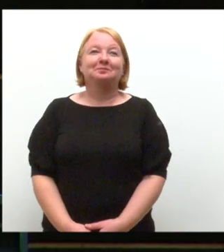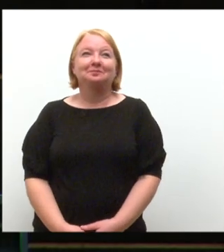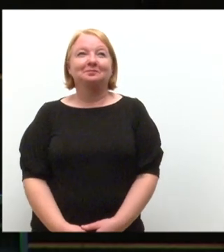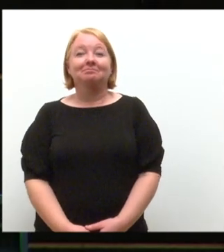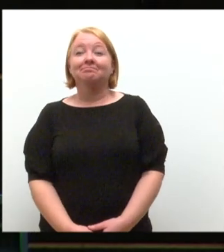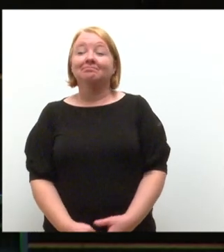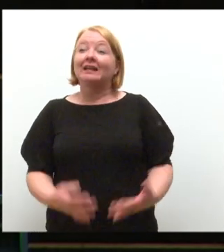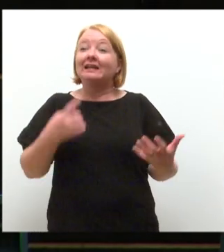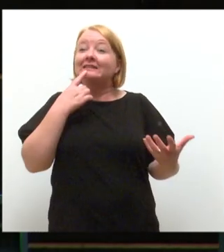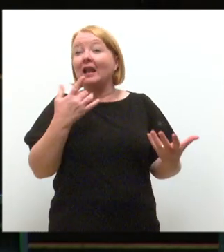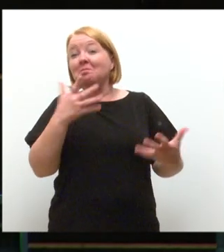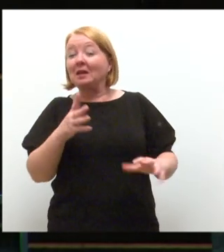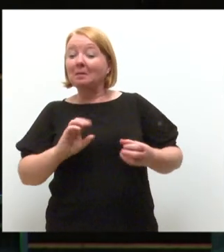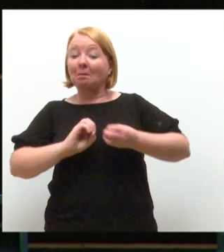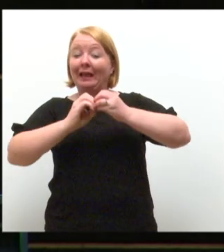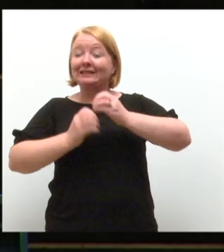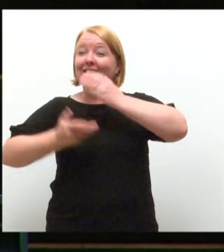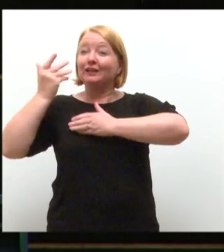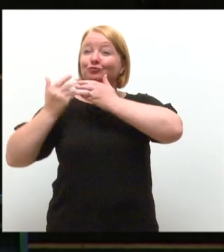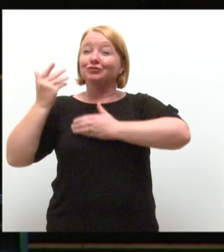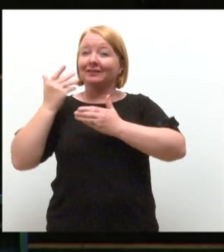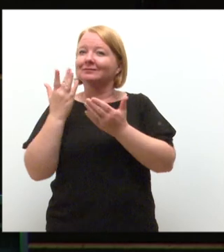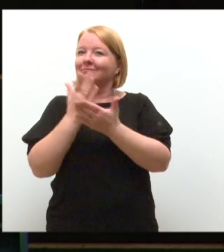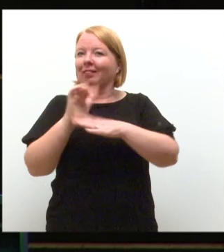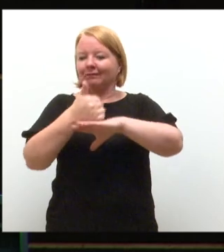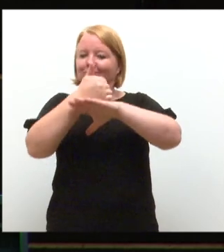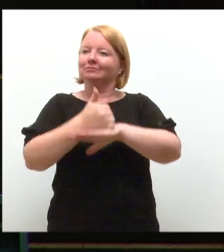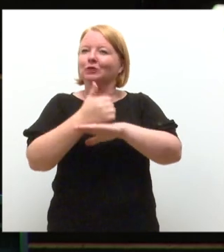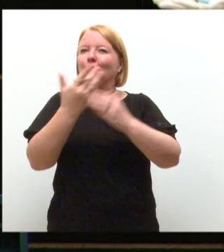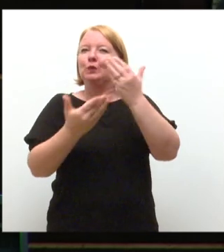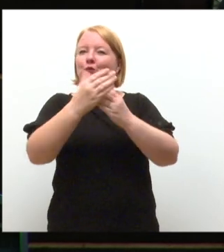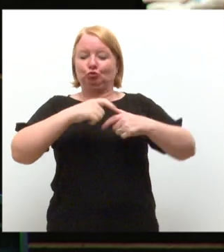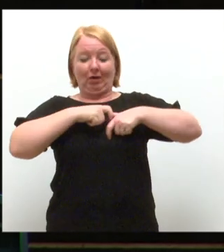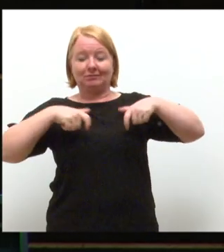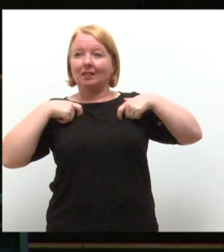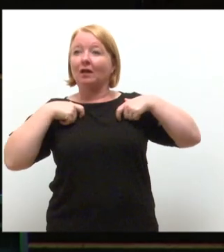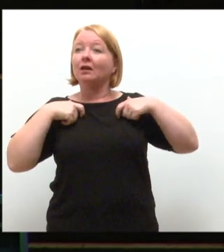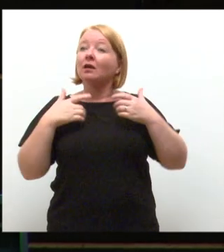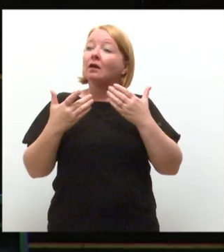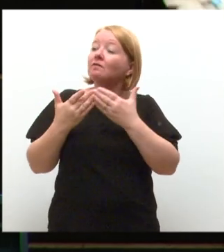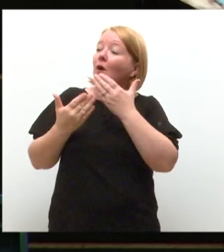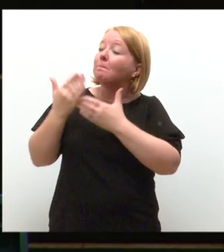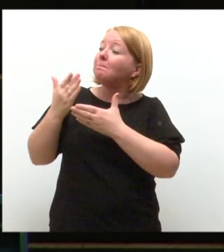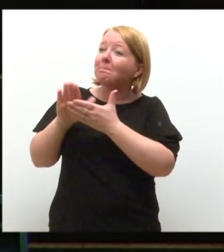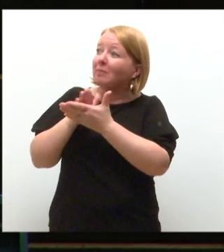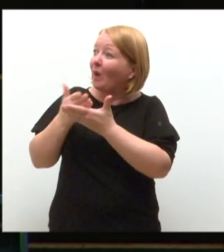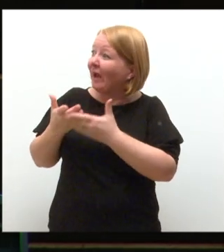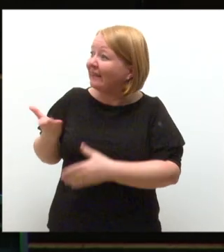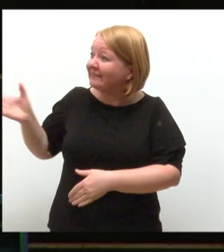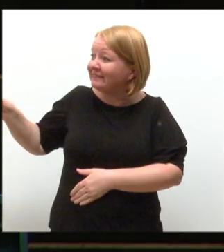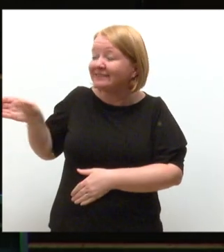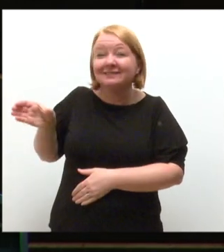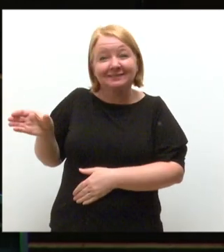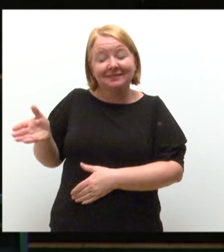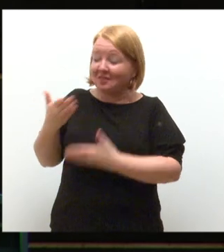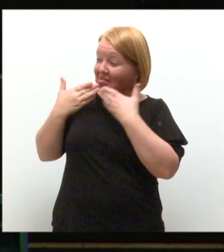As I said, we were making history today with the installation of our new Chancellor, and also a debut for our poet, Rector. So